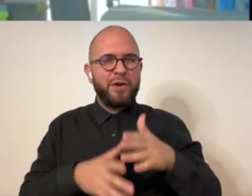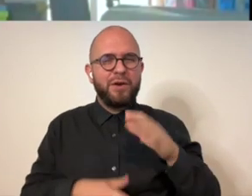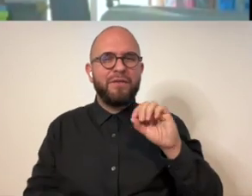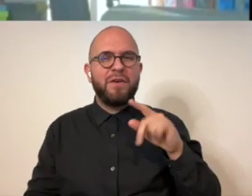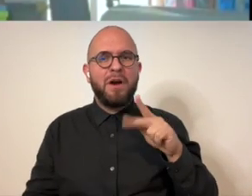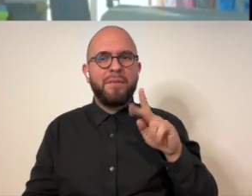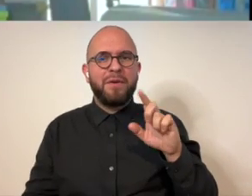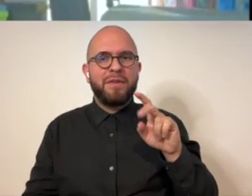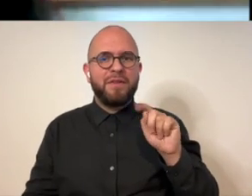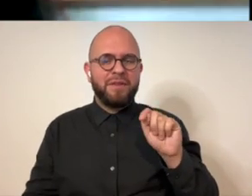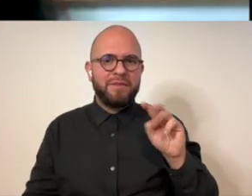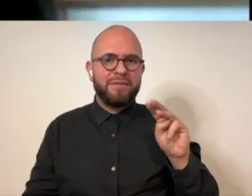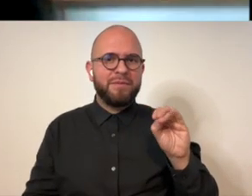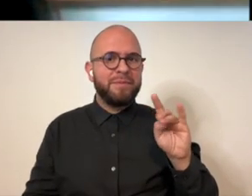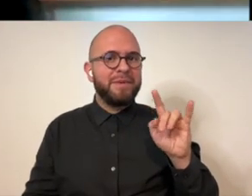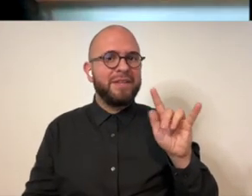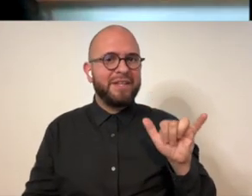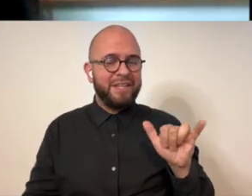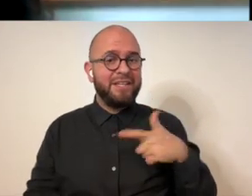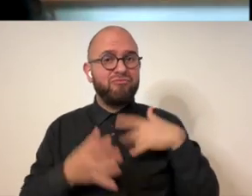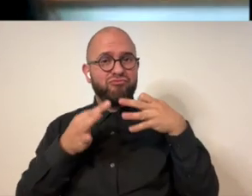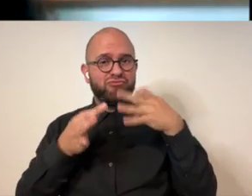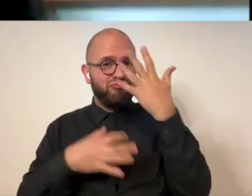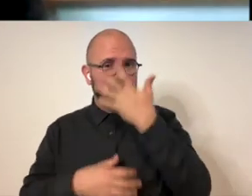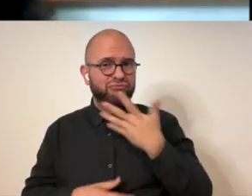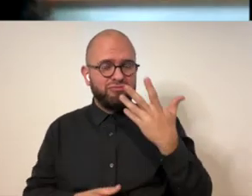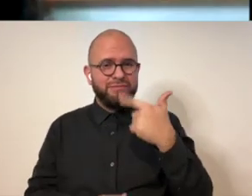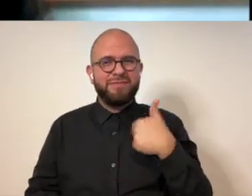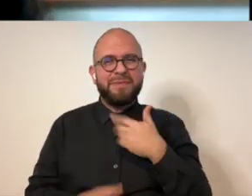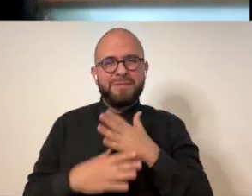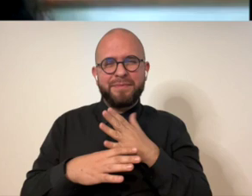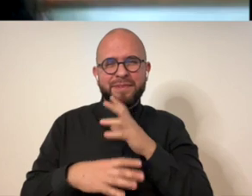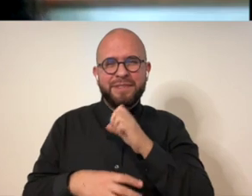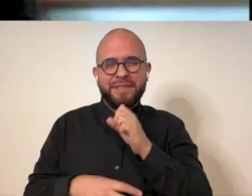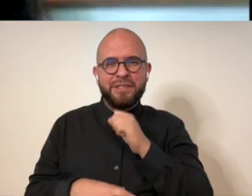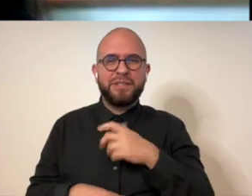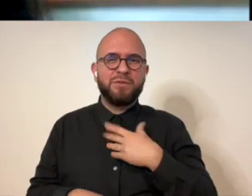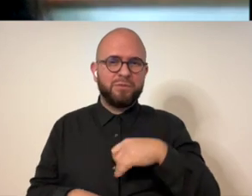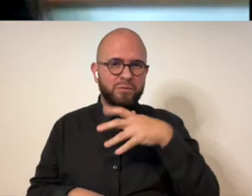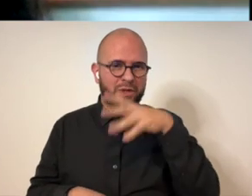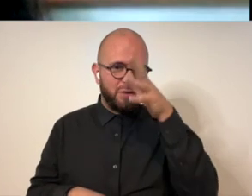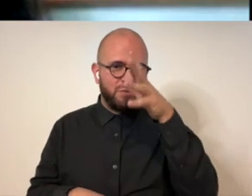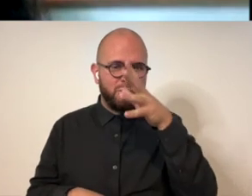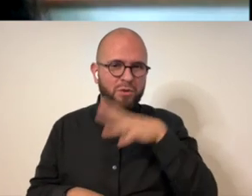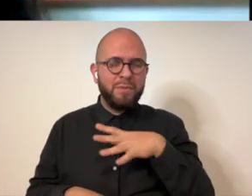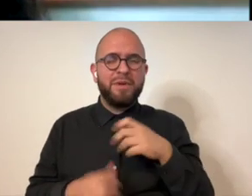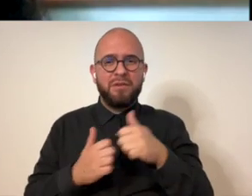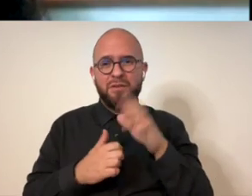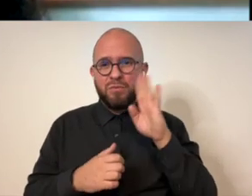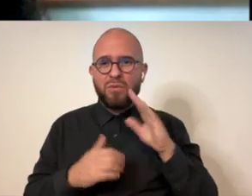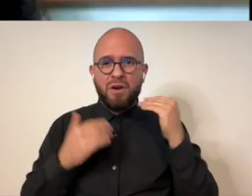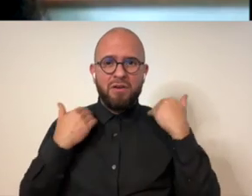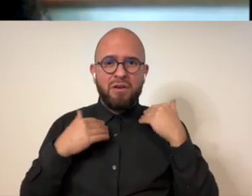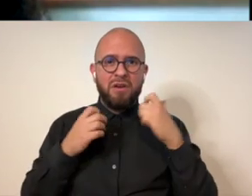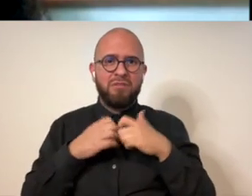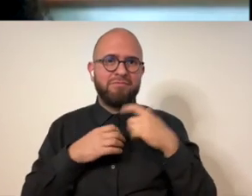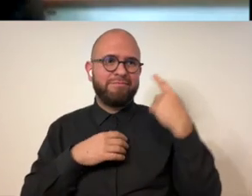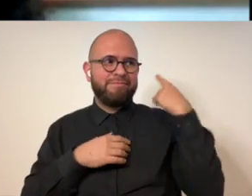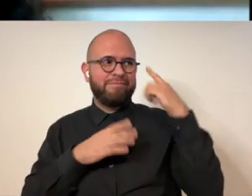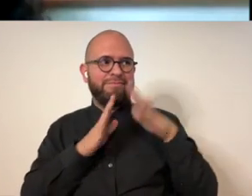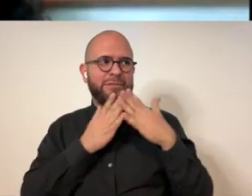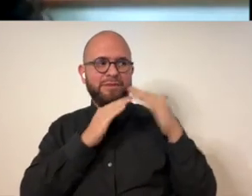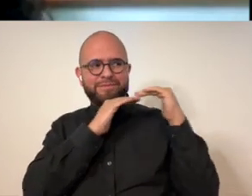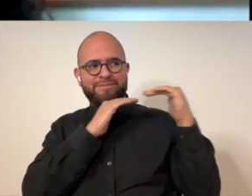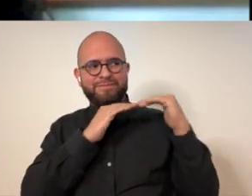um i'm laura brody and the founder of opulent mobility for description purposes i am a middle-aged